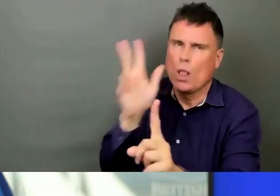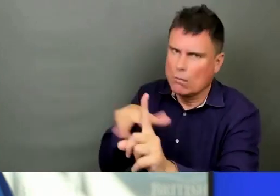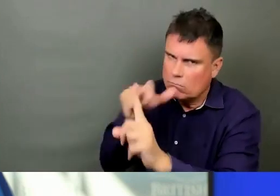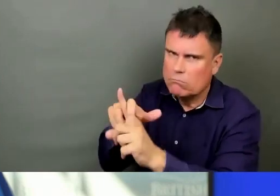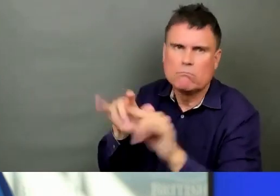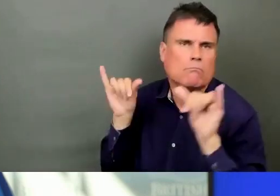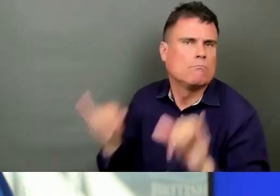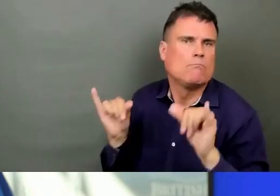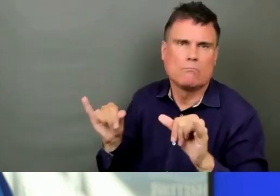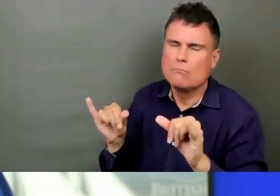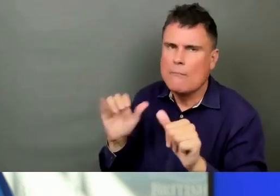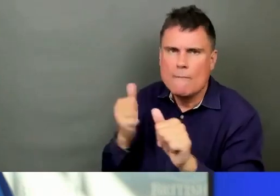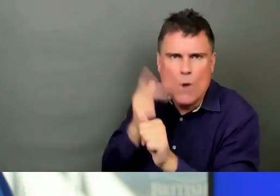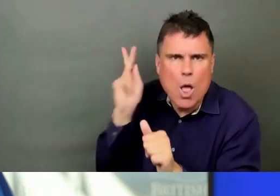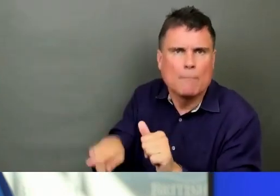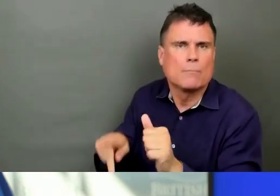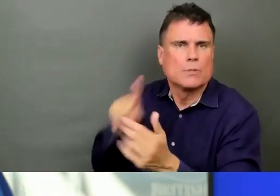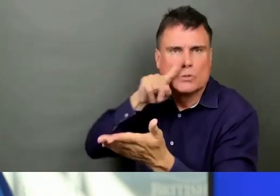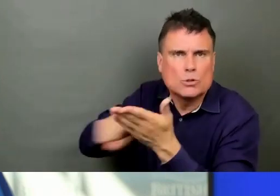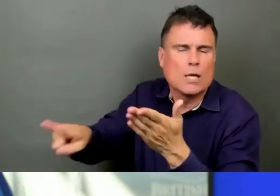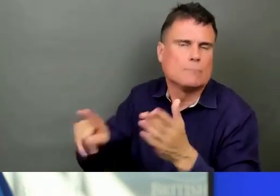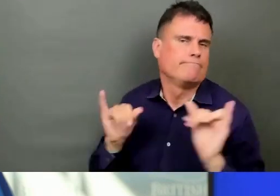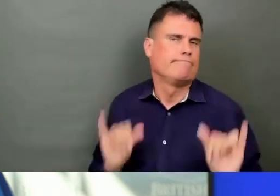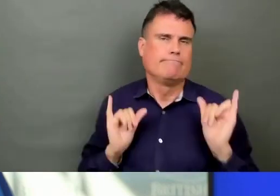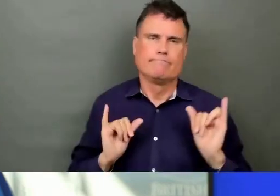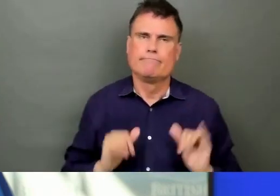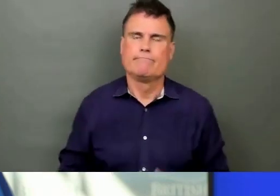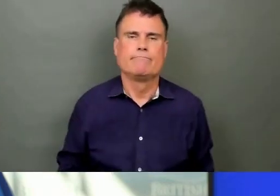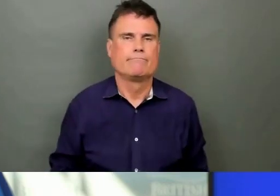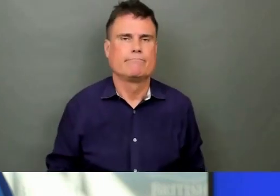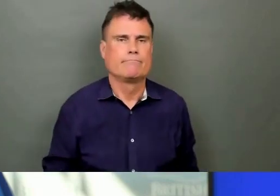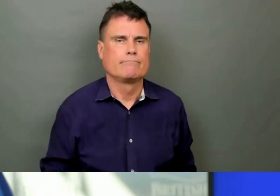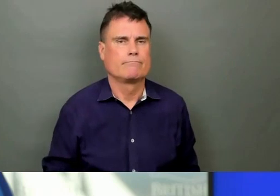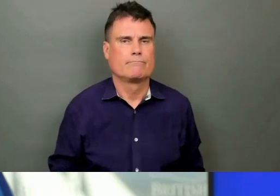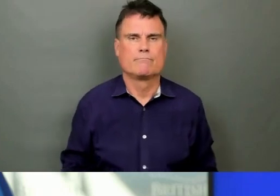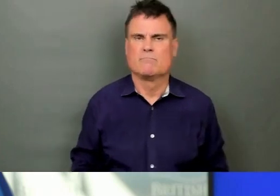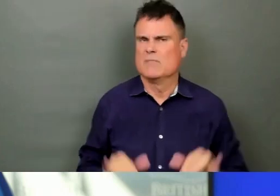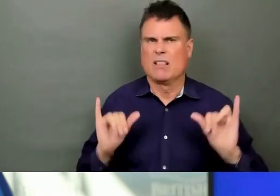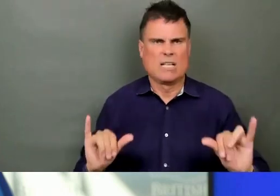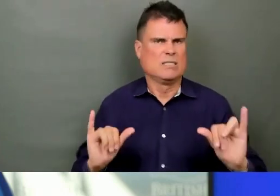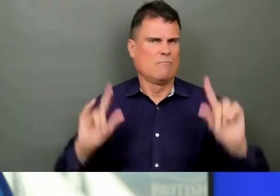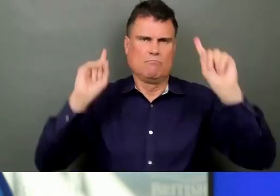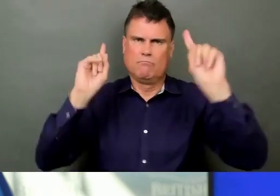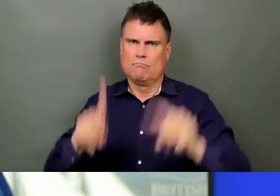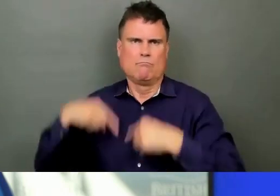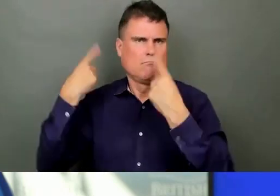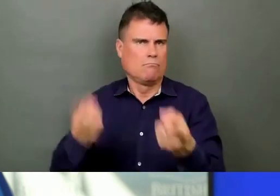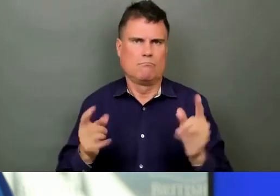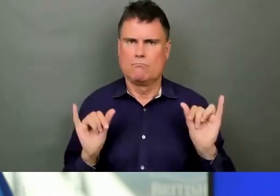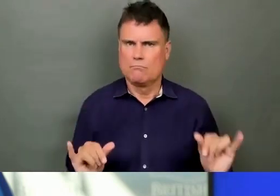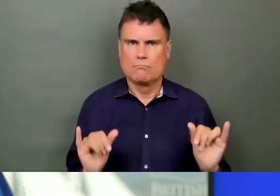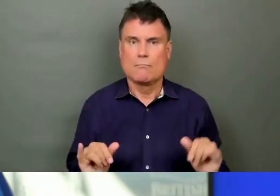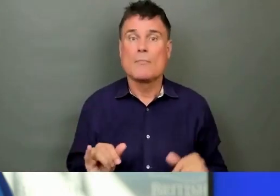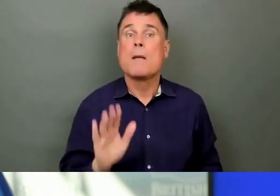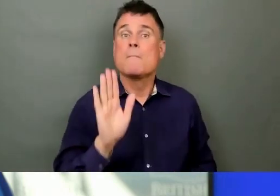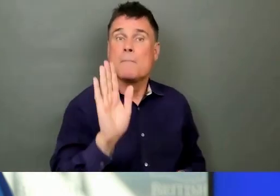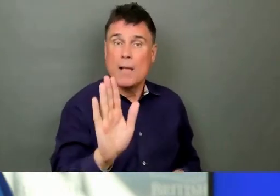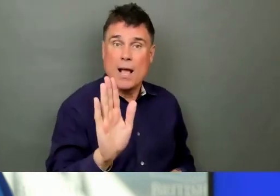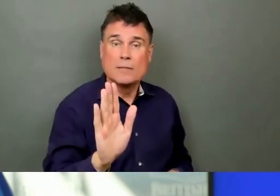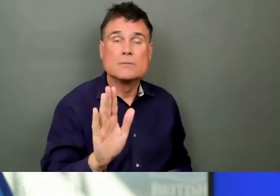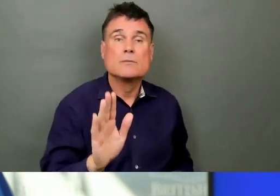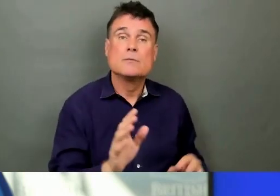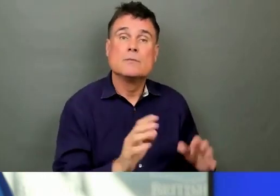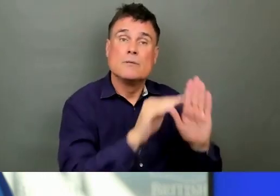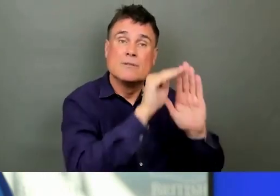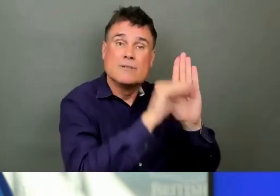from province-wide measures to more precise restrictions, and that's the third aspect of where we are. So there's none of that here.